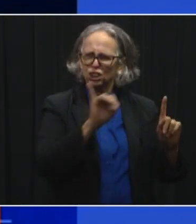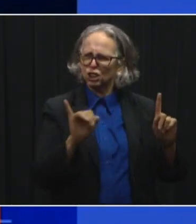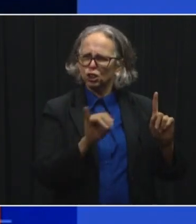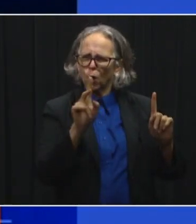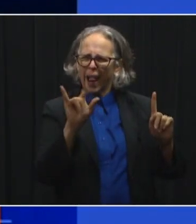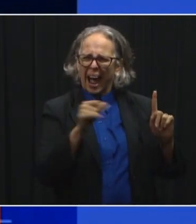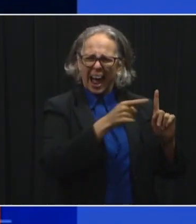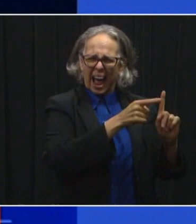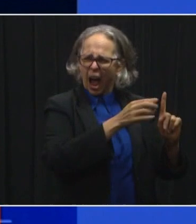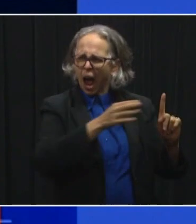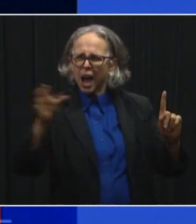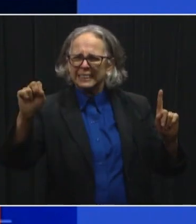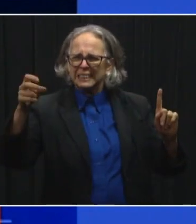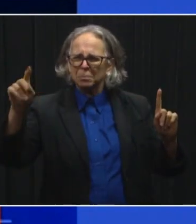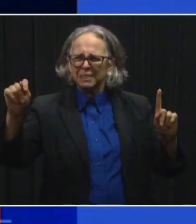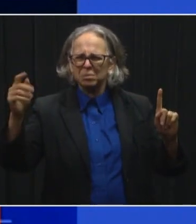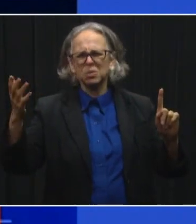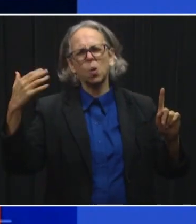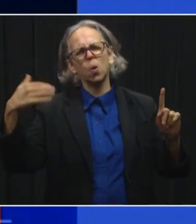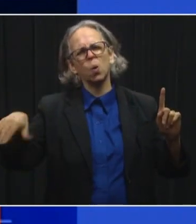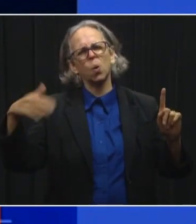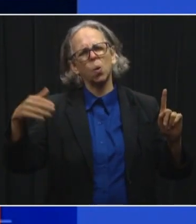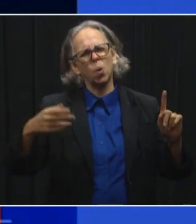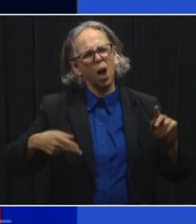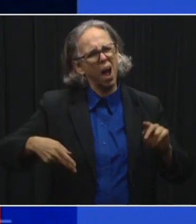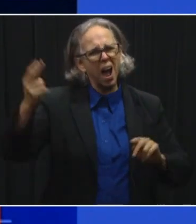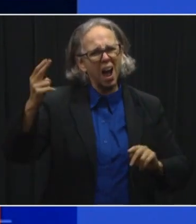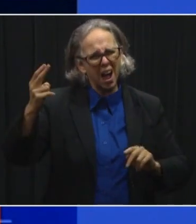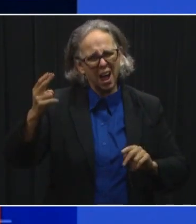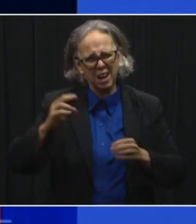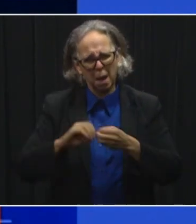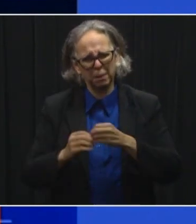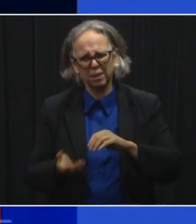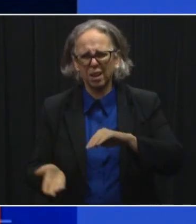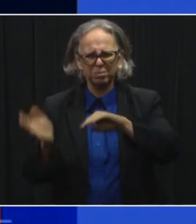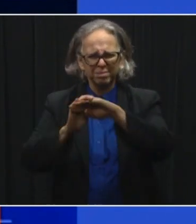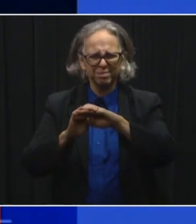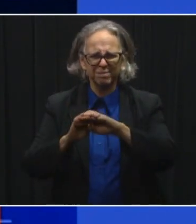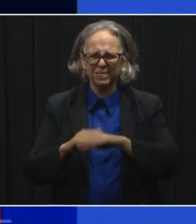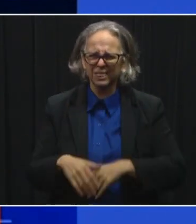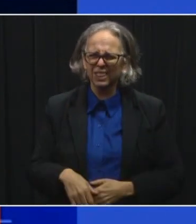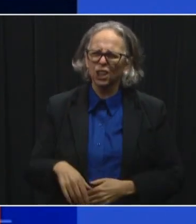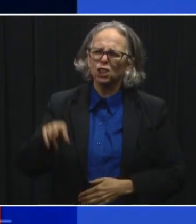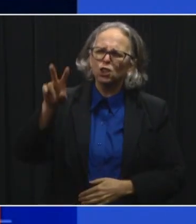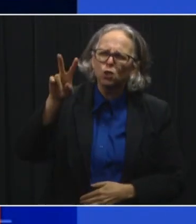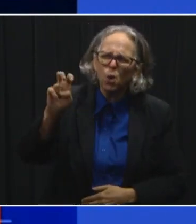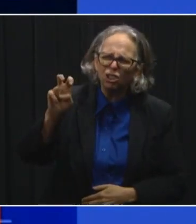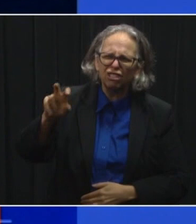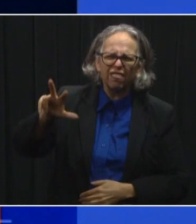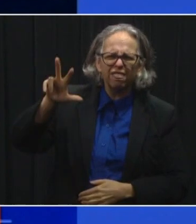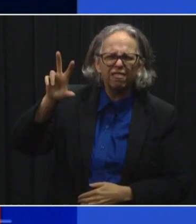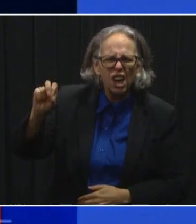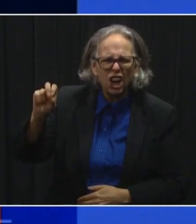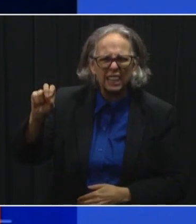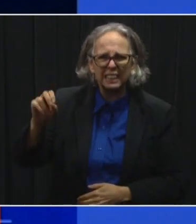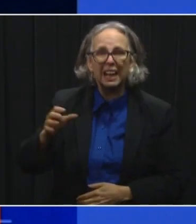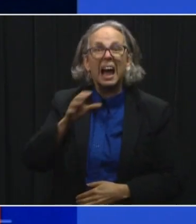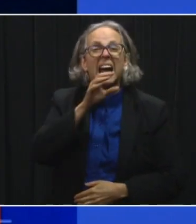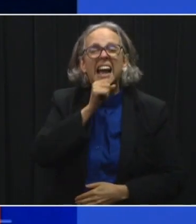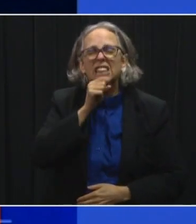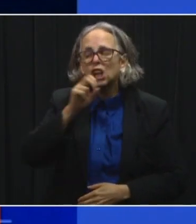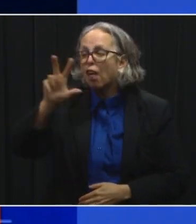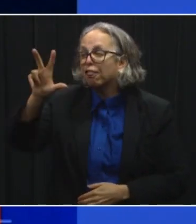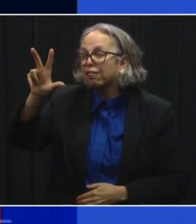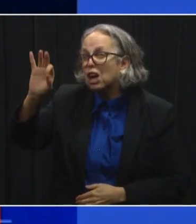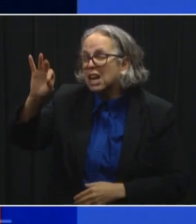week, which is September 5th through September 11th shows 230 Ohioans, 39 years of age and younger